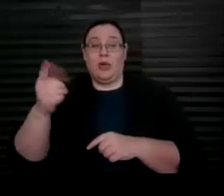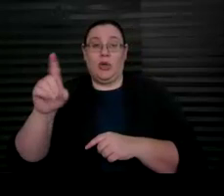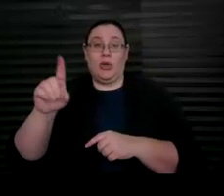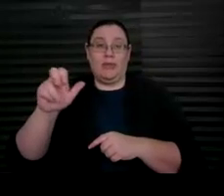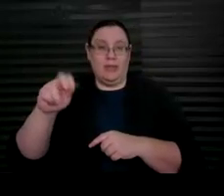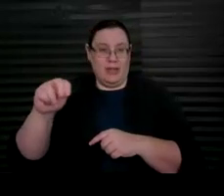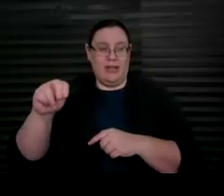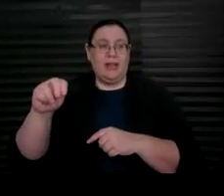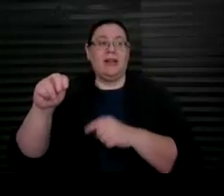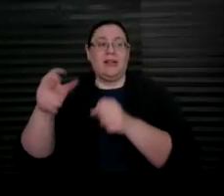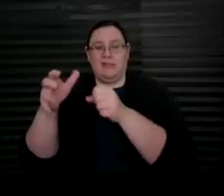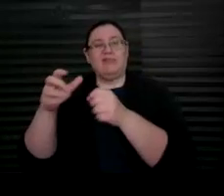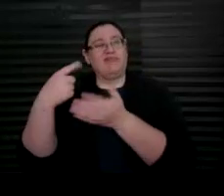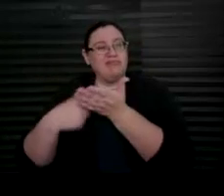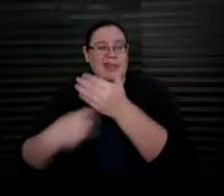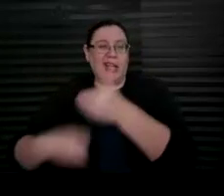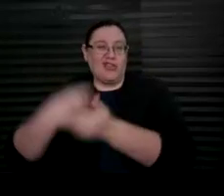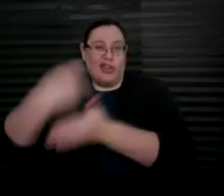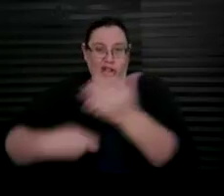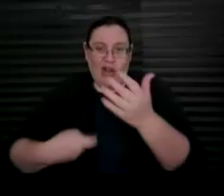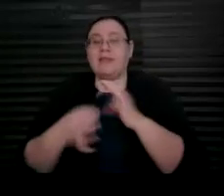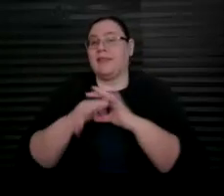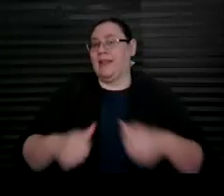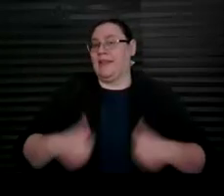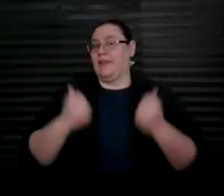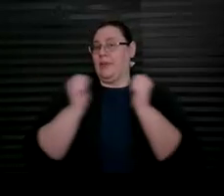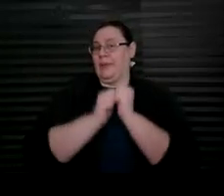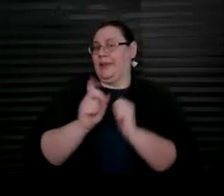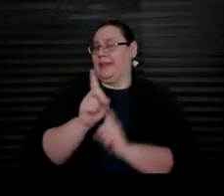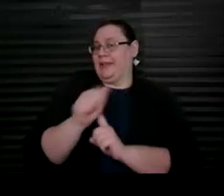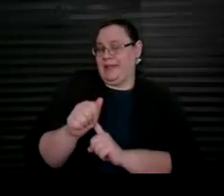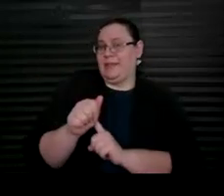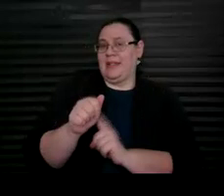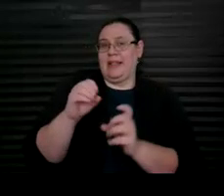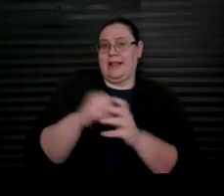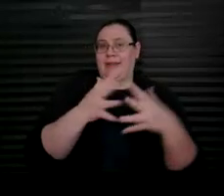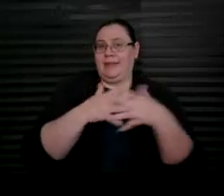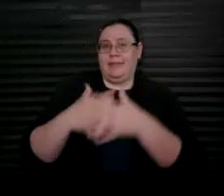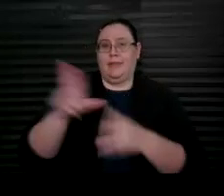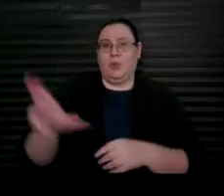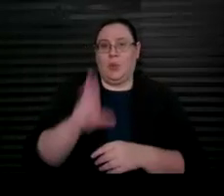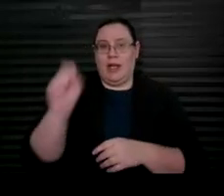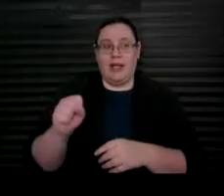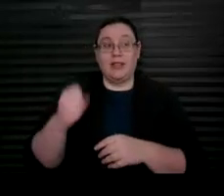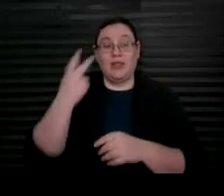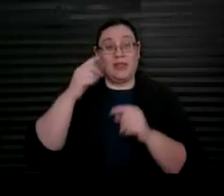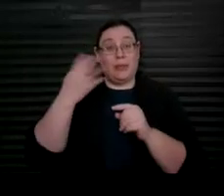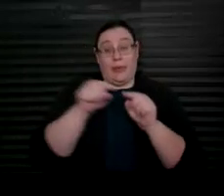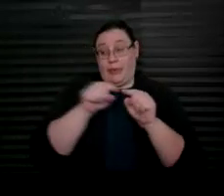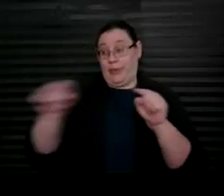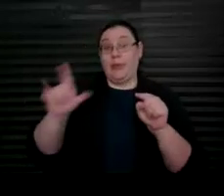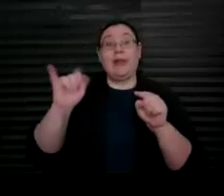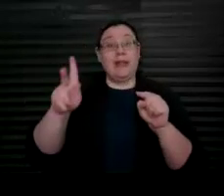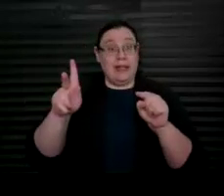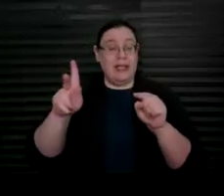costs associated with living with a disability in the United States, and this link is live for your